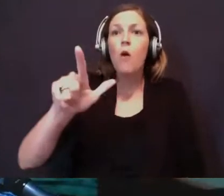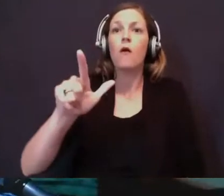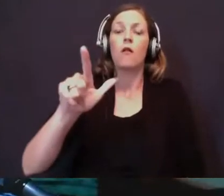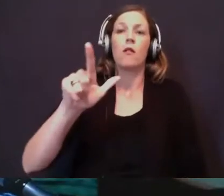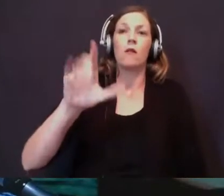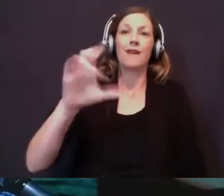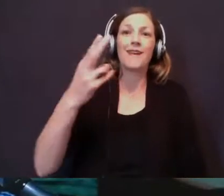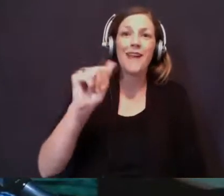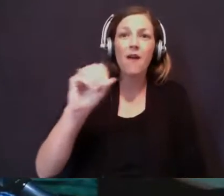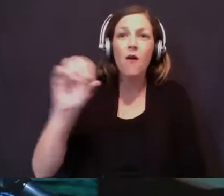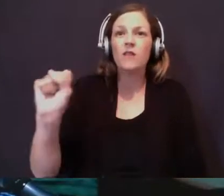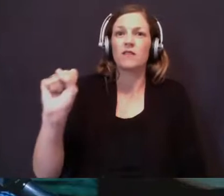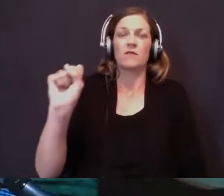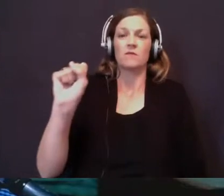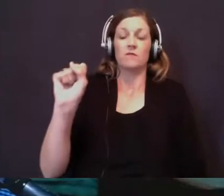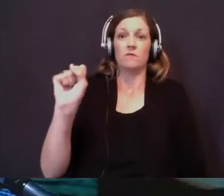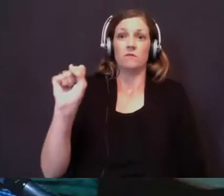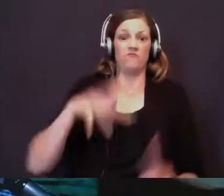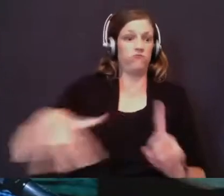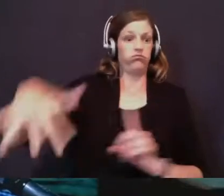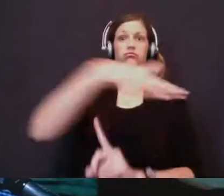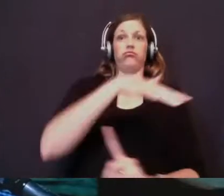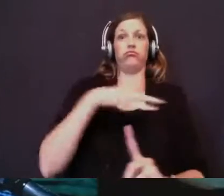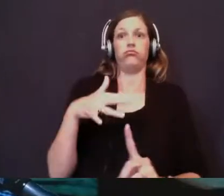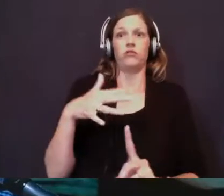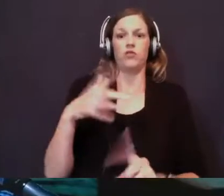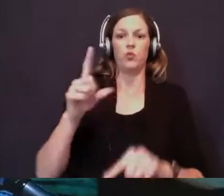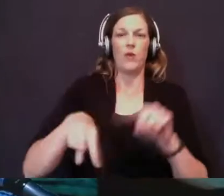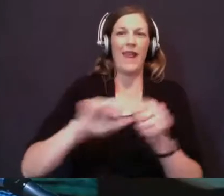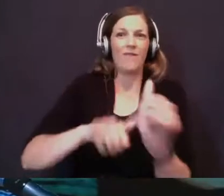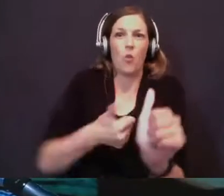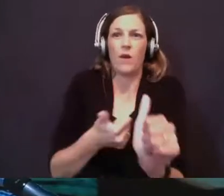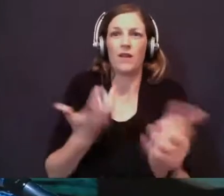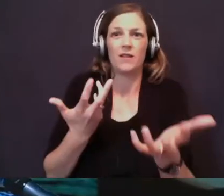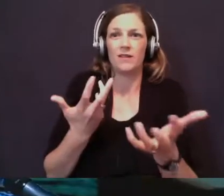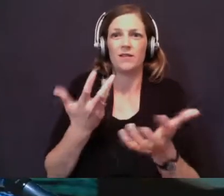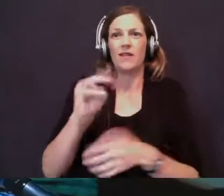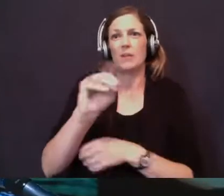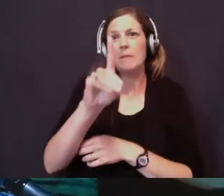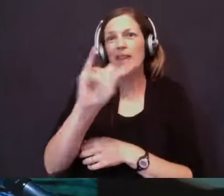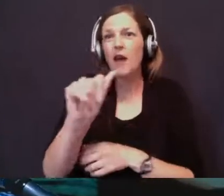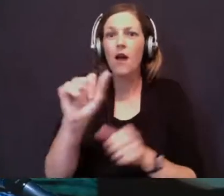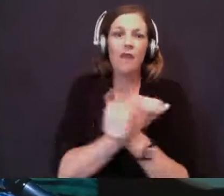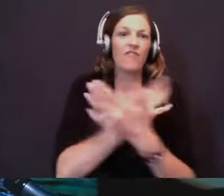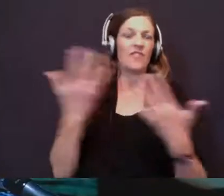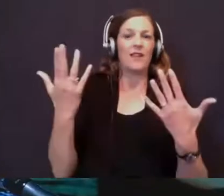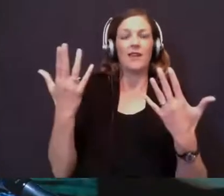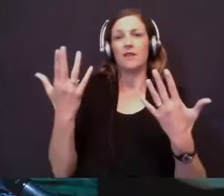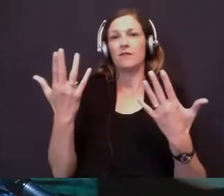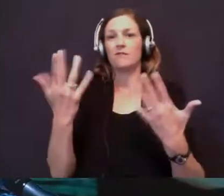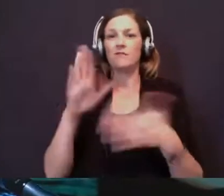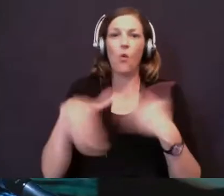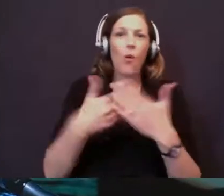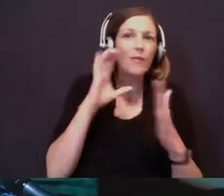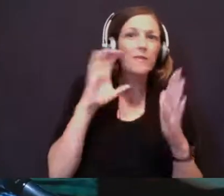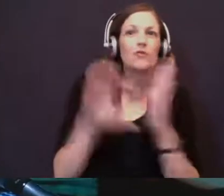place. And you just can't get yourself away from media and all the things that are being reported and all the pictures and all of the news and